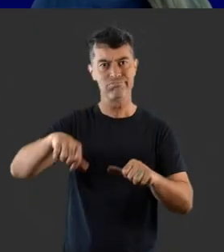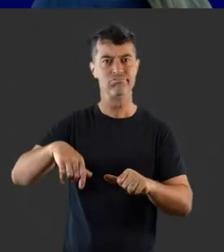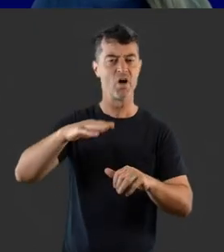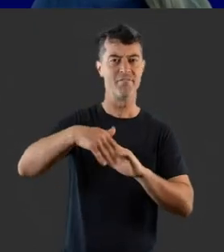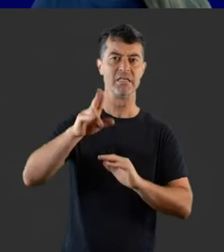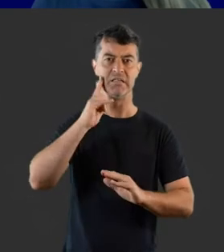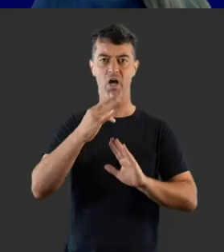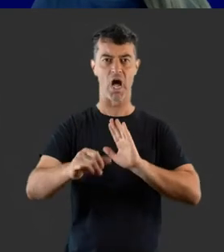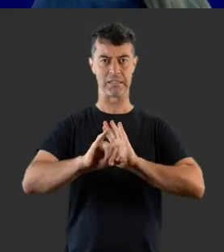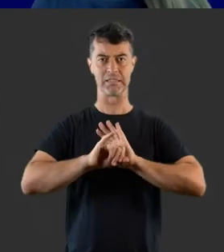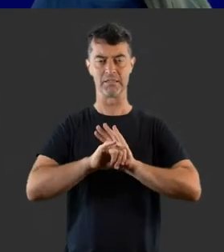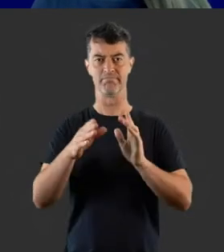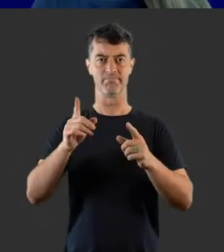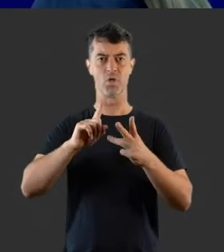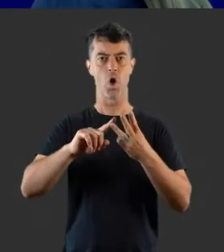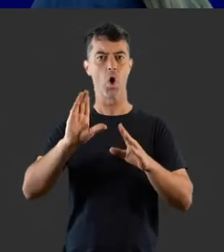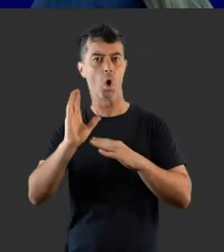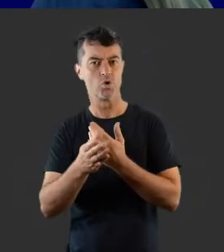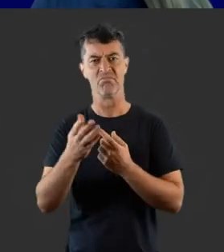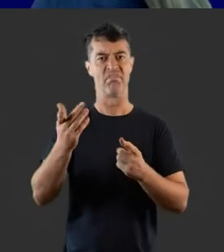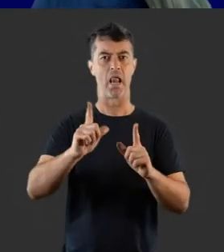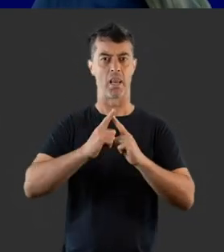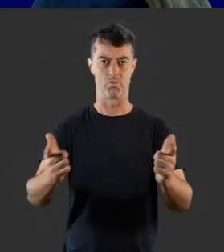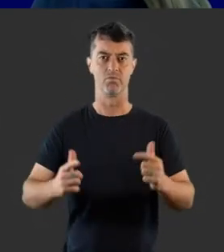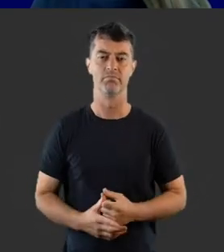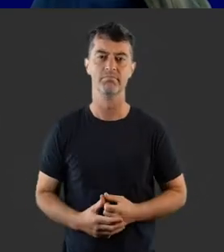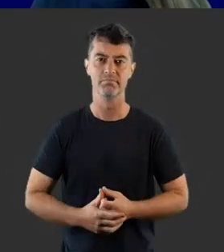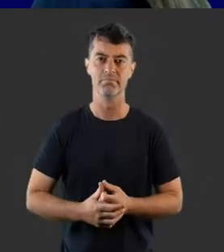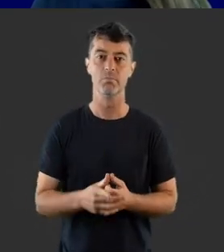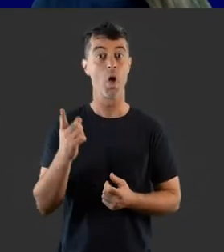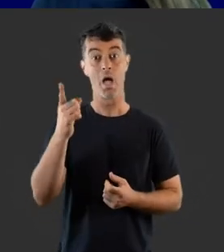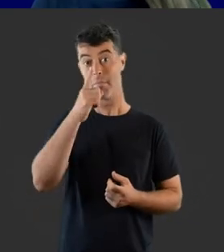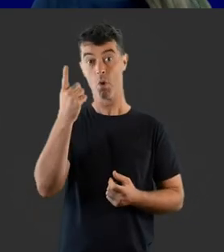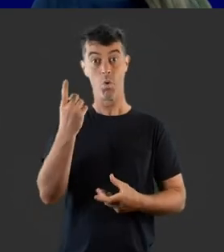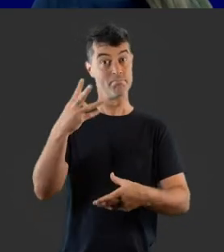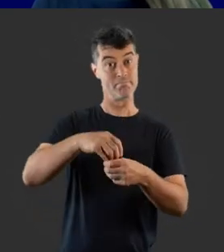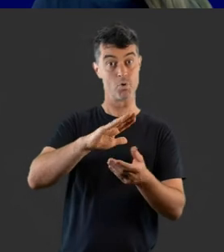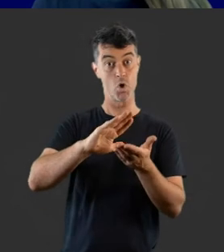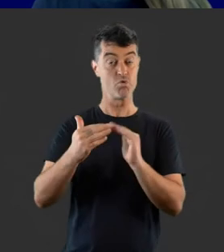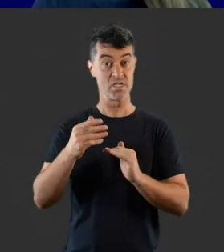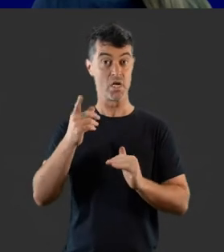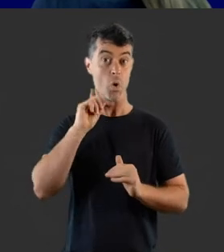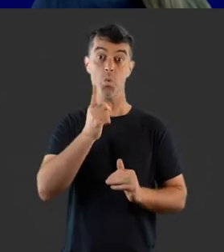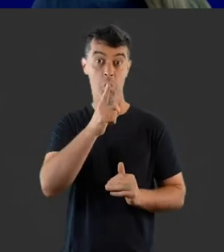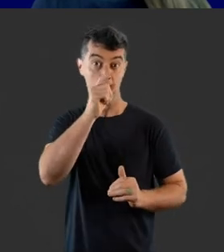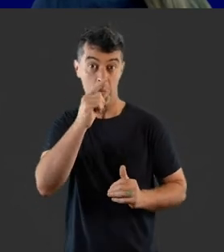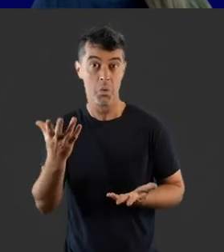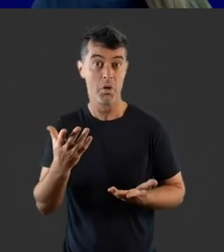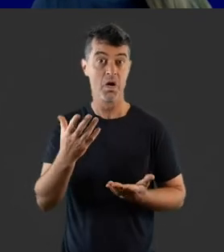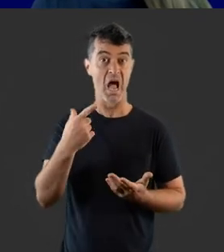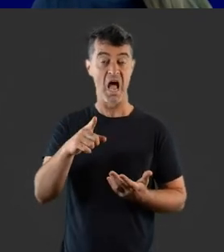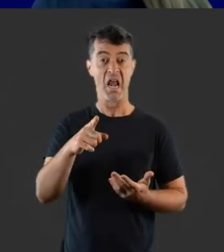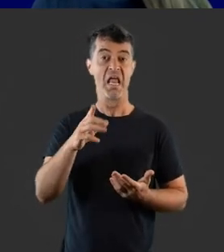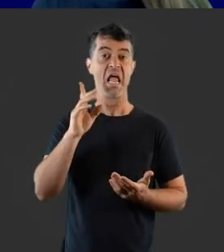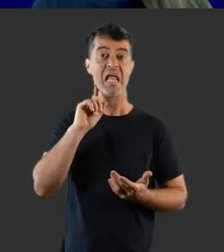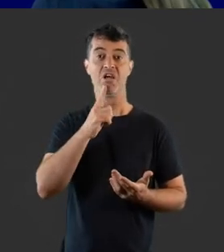of and respect for Deaf identity, culture and language. Members of this community can be hearing and